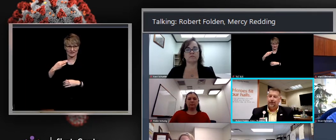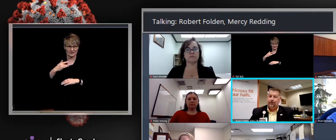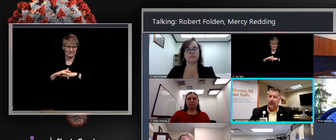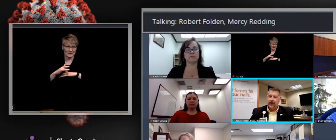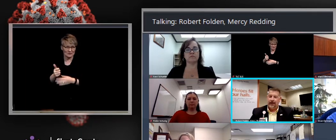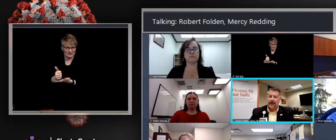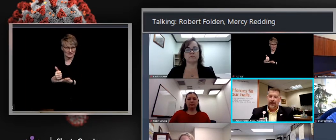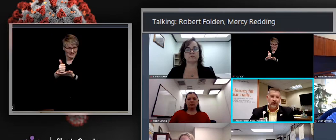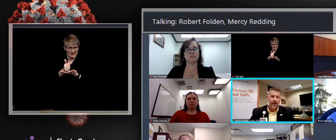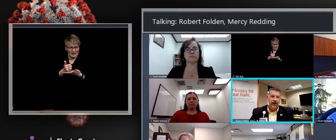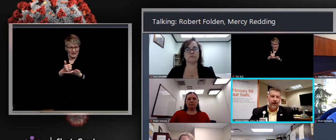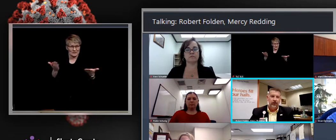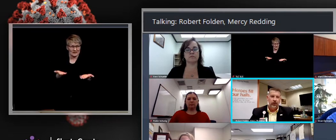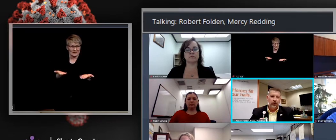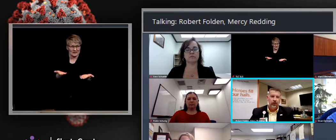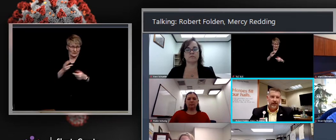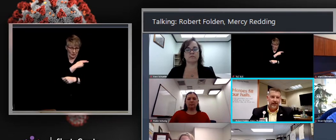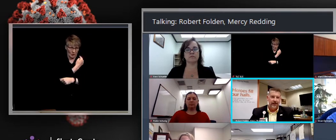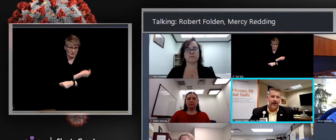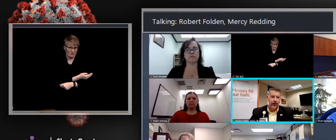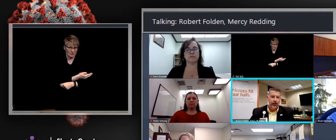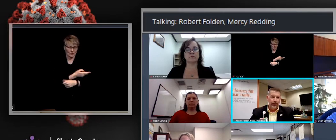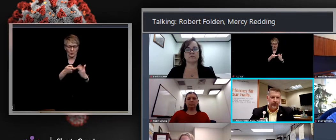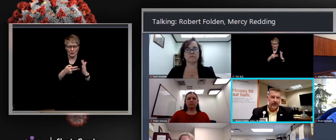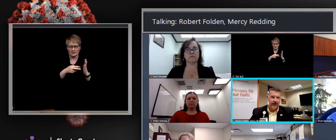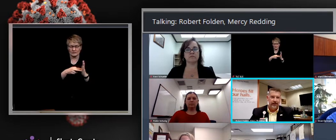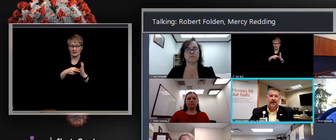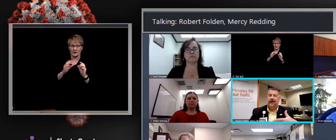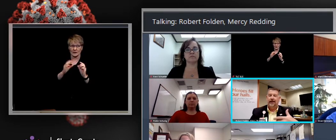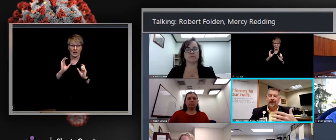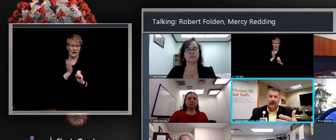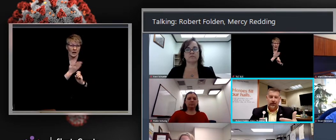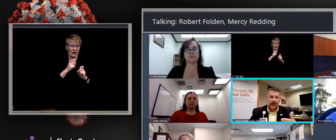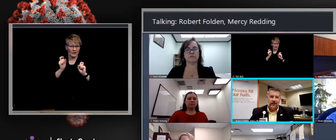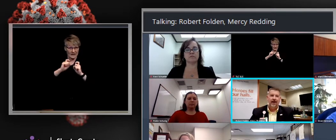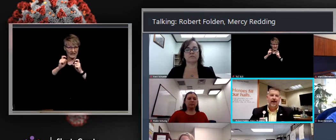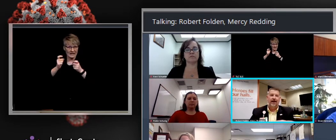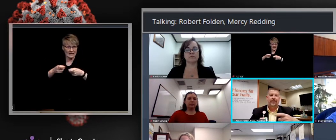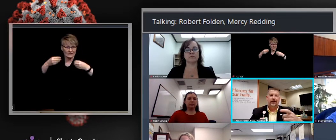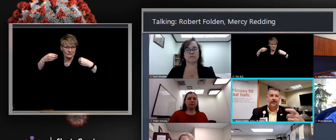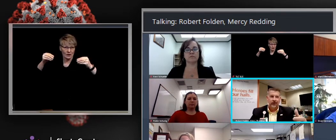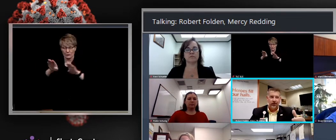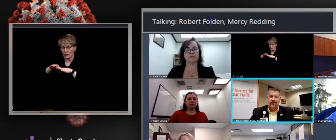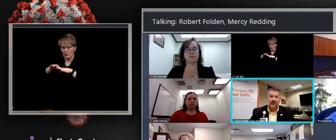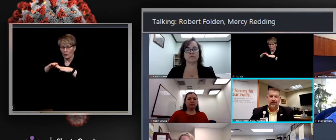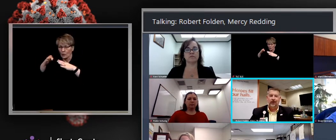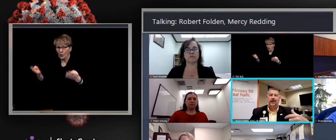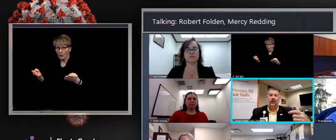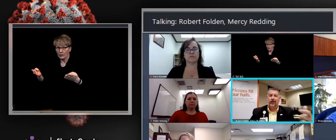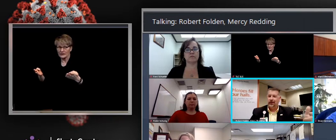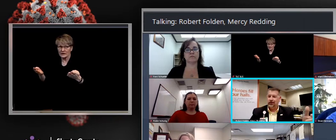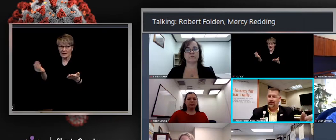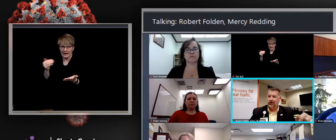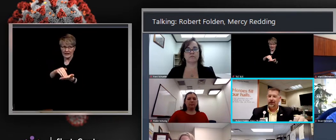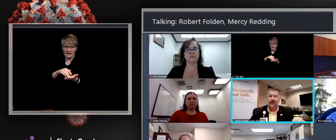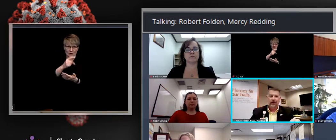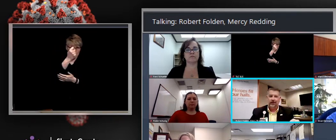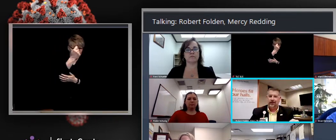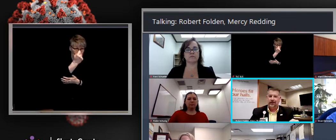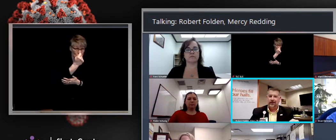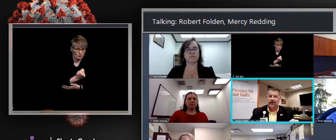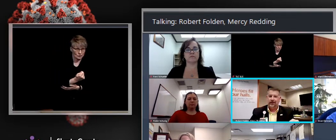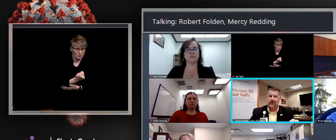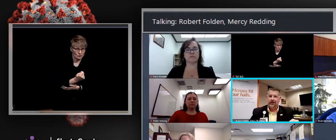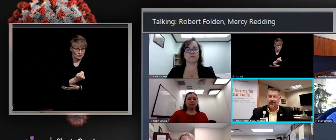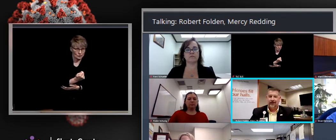gift shop on Tuesdays and Thursdays. Again, just in an effort to sort of slowly reintroduce